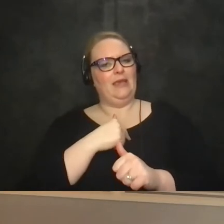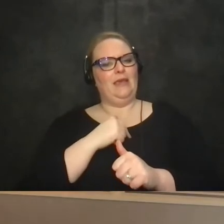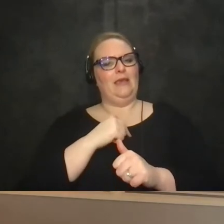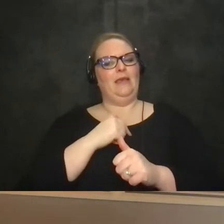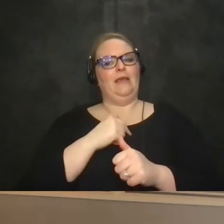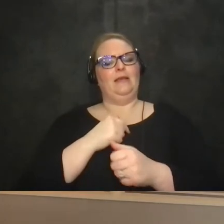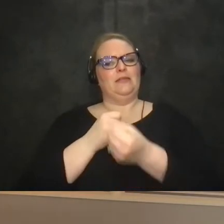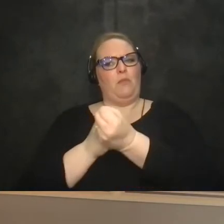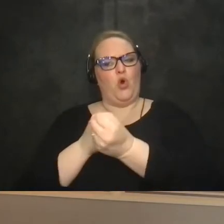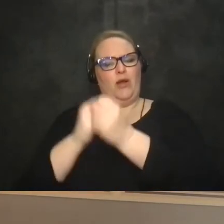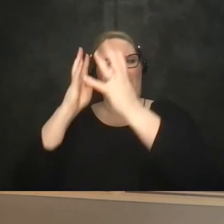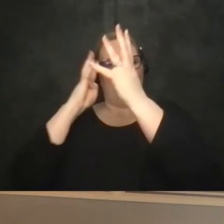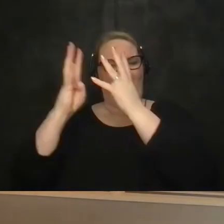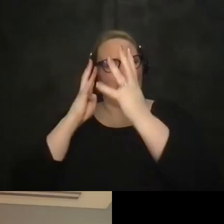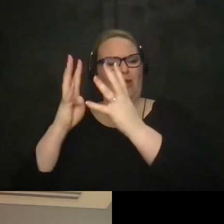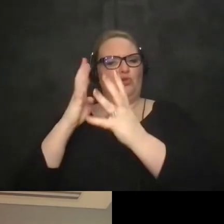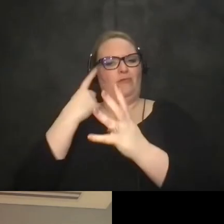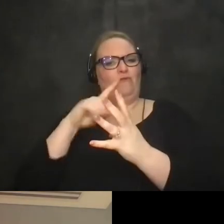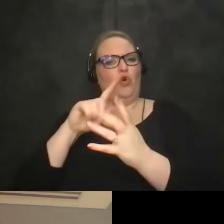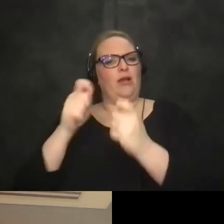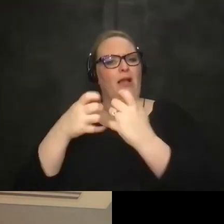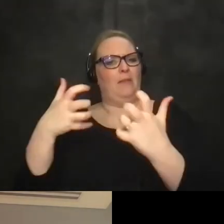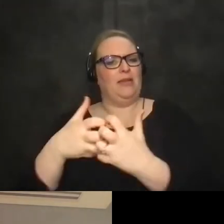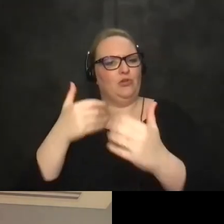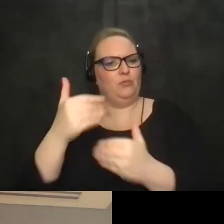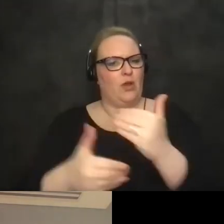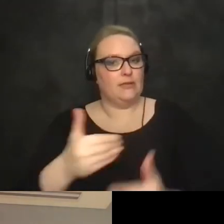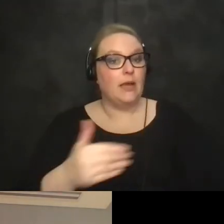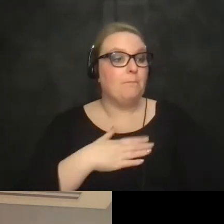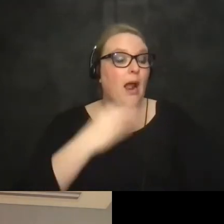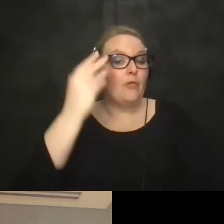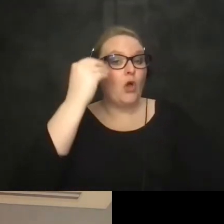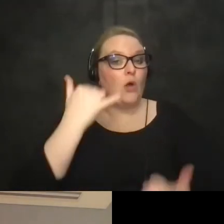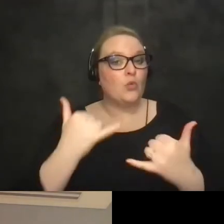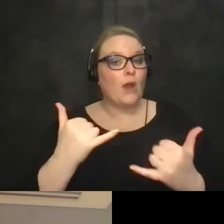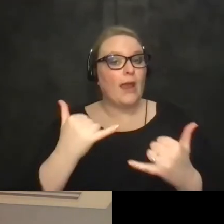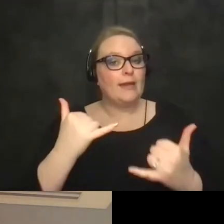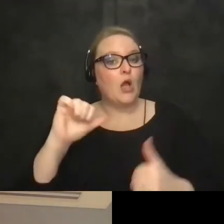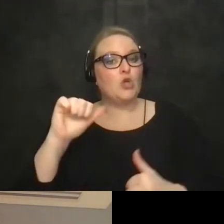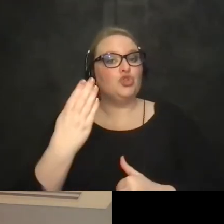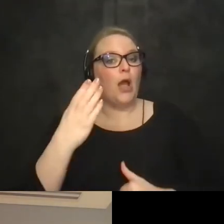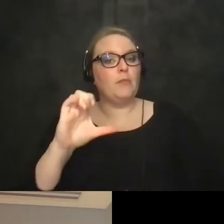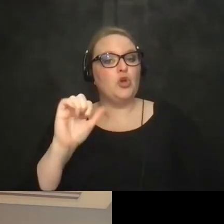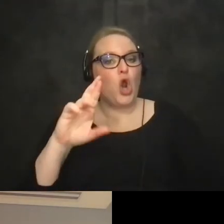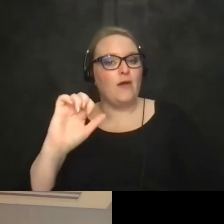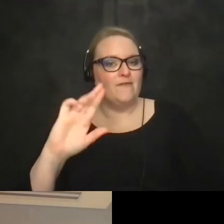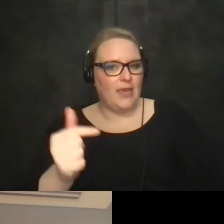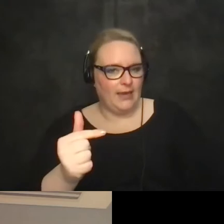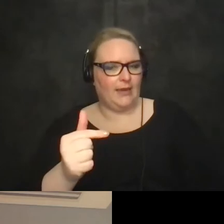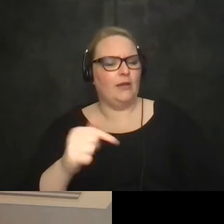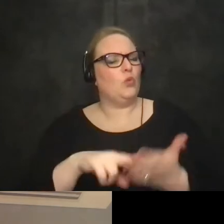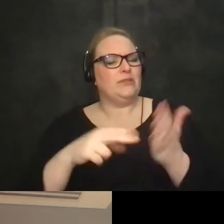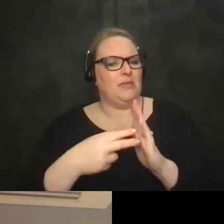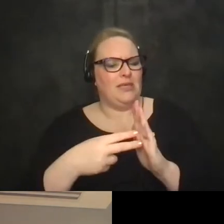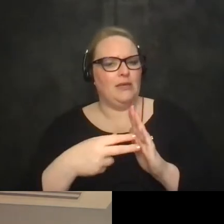accommodation process um so my thought right now it goes straight to job carving so what job carving is is